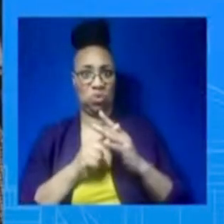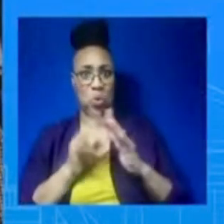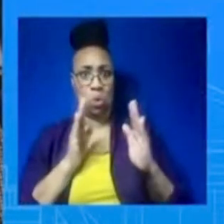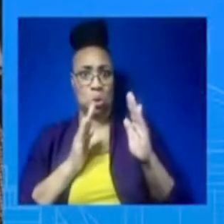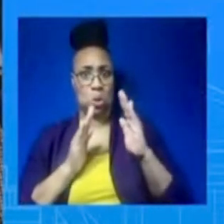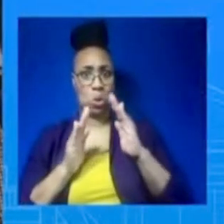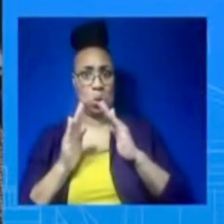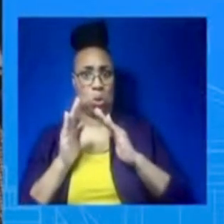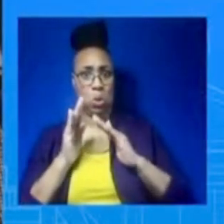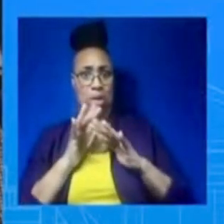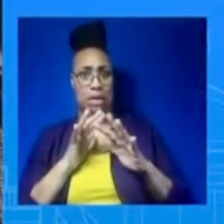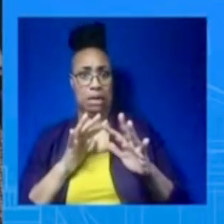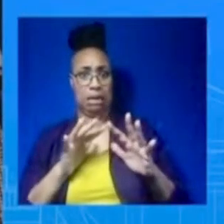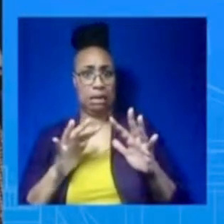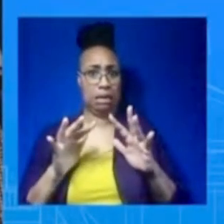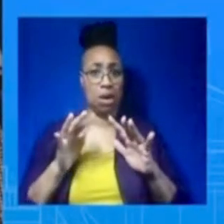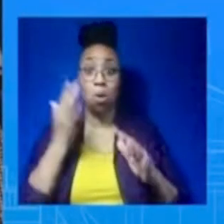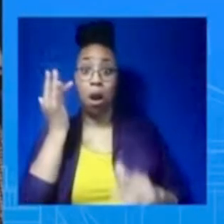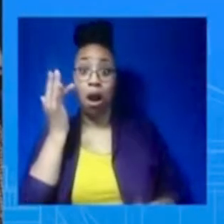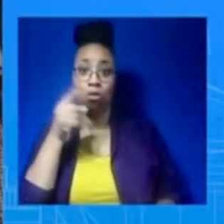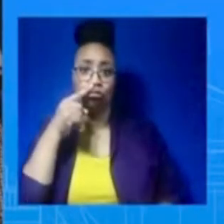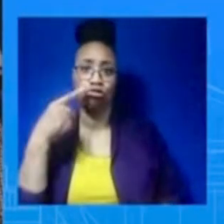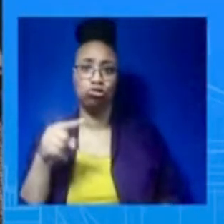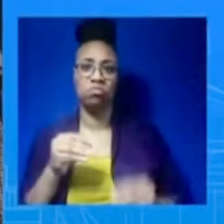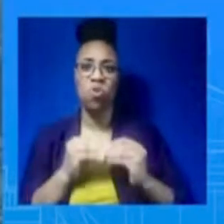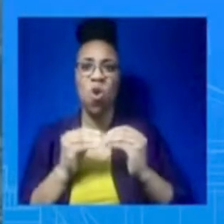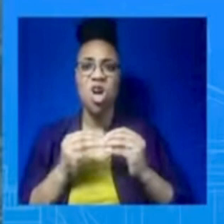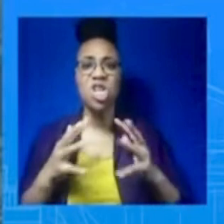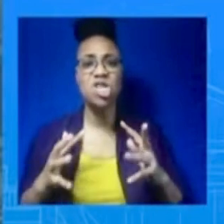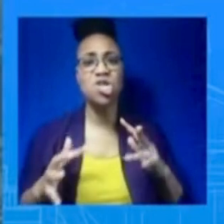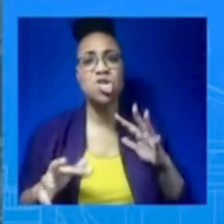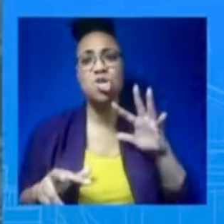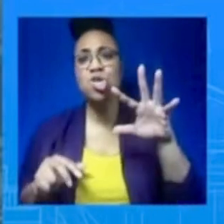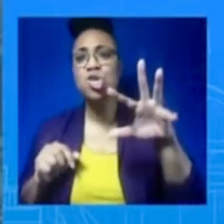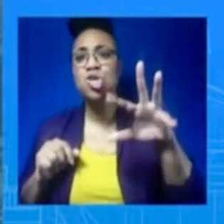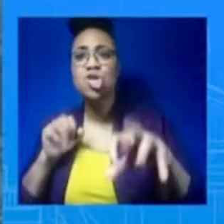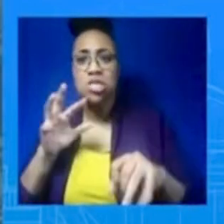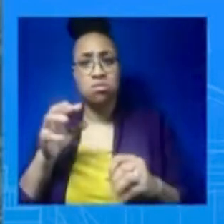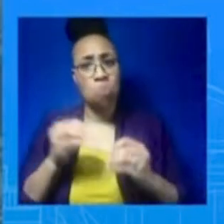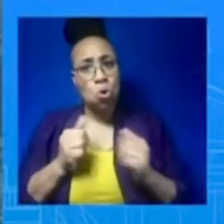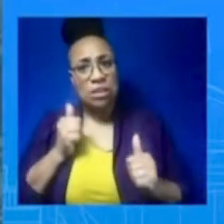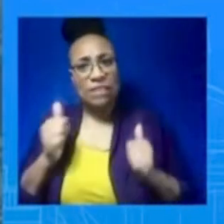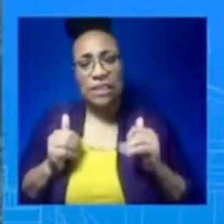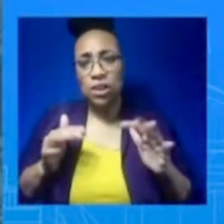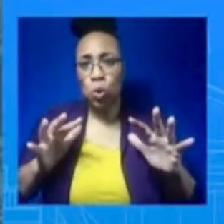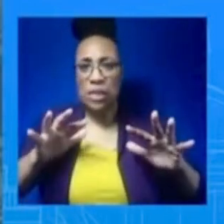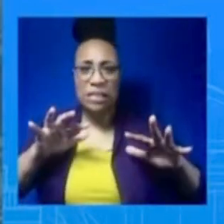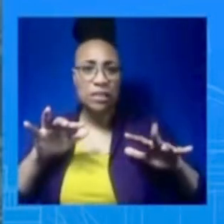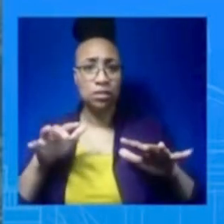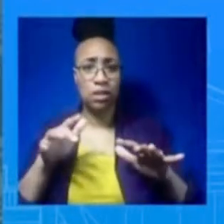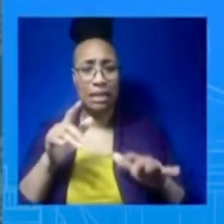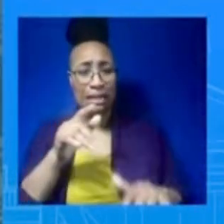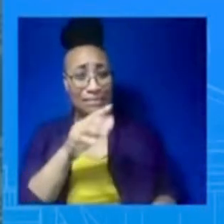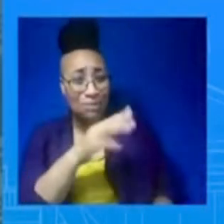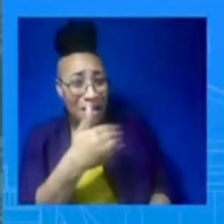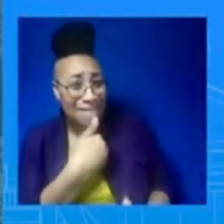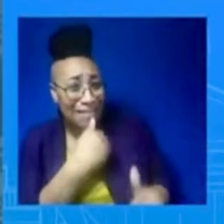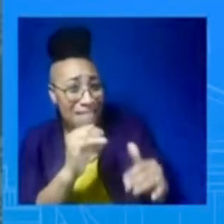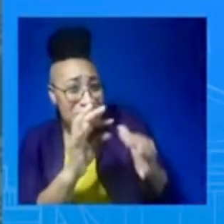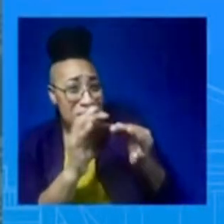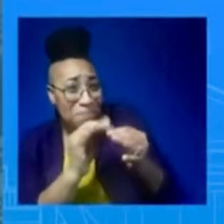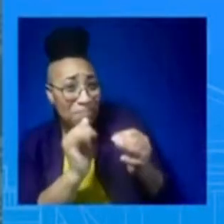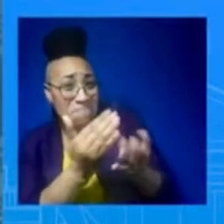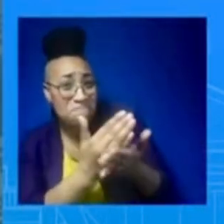What will Harris say when she knows? You can't hardly blame them, can you? I mean, one year on, how many millions